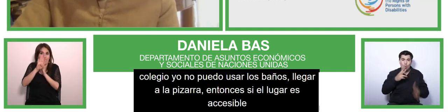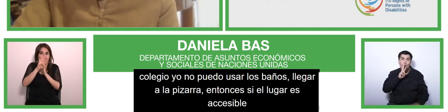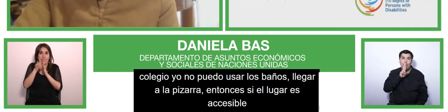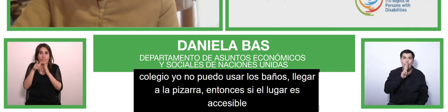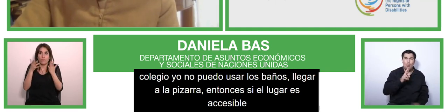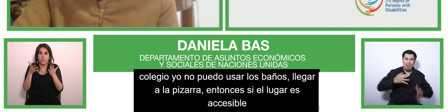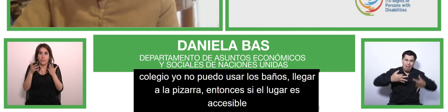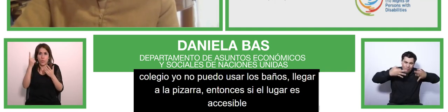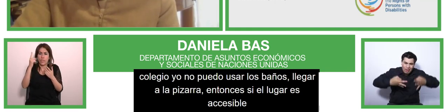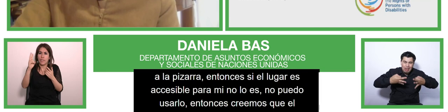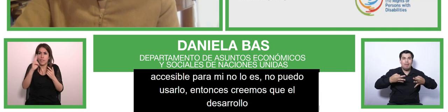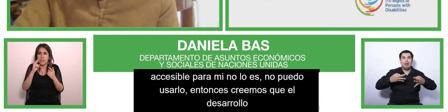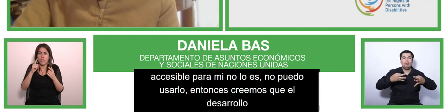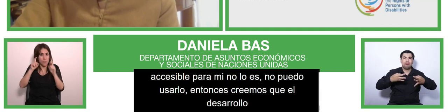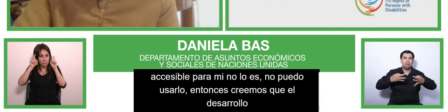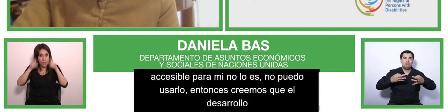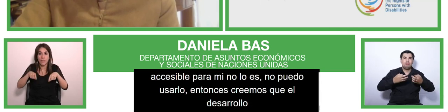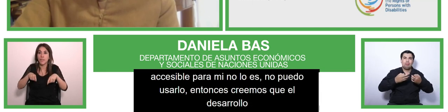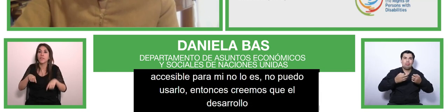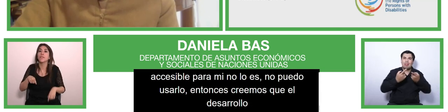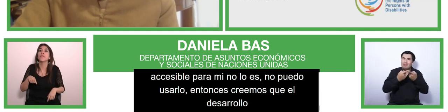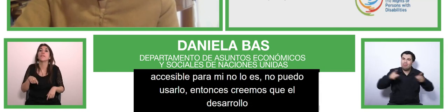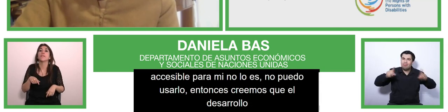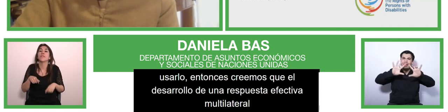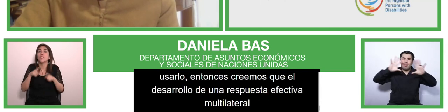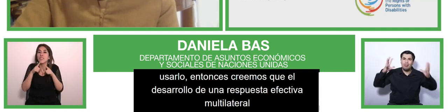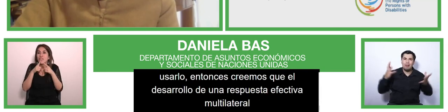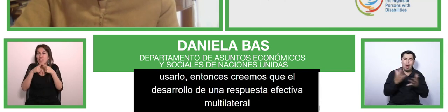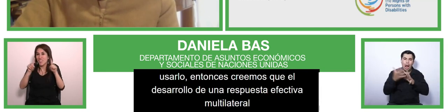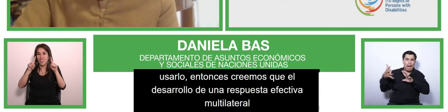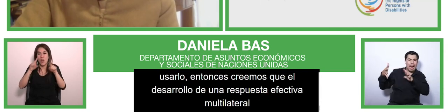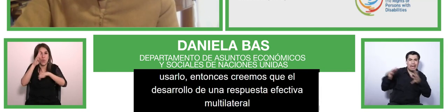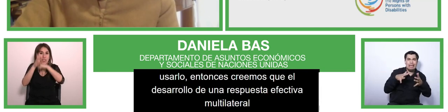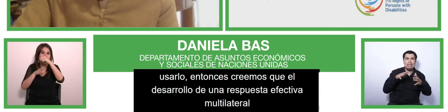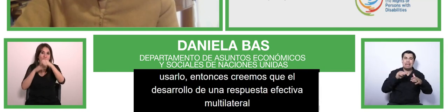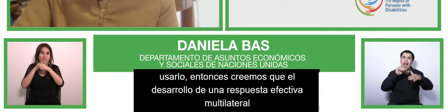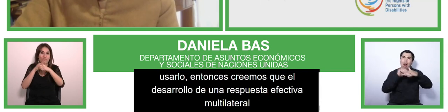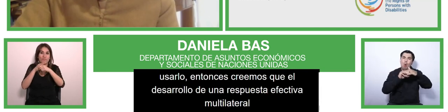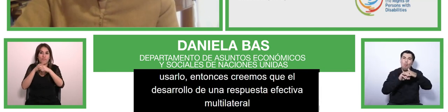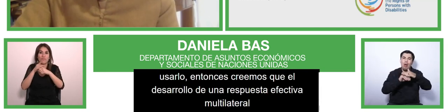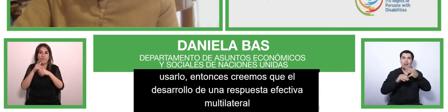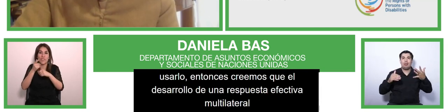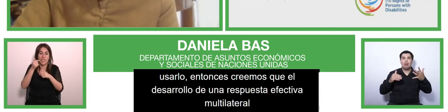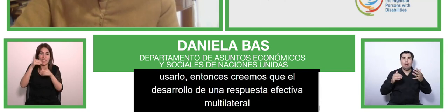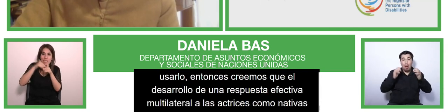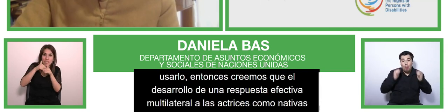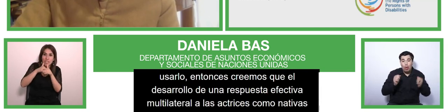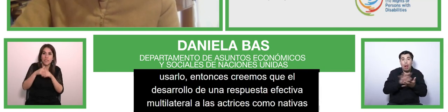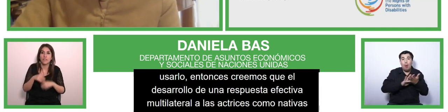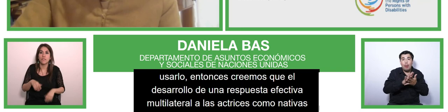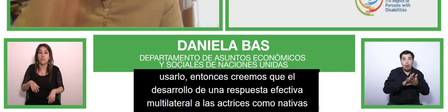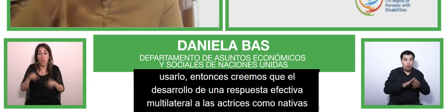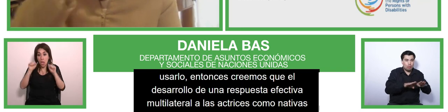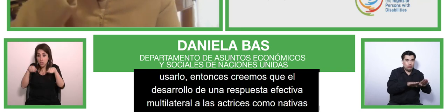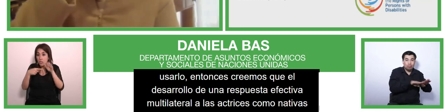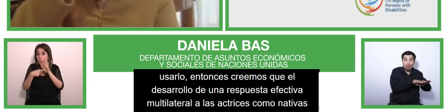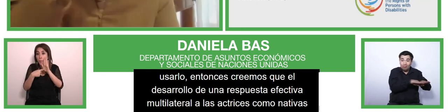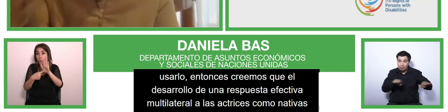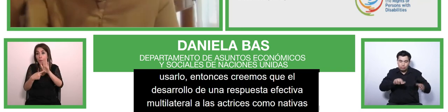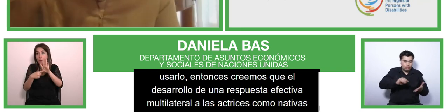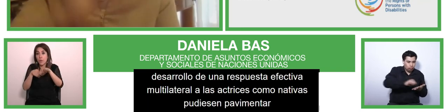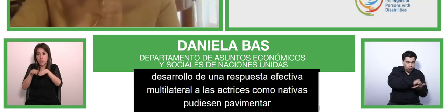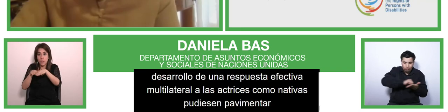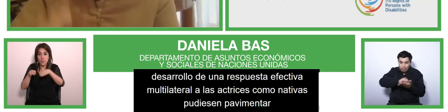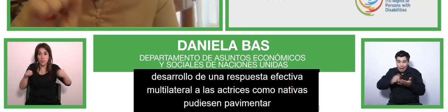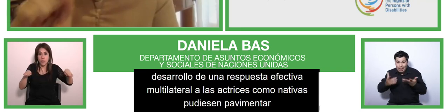COVID-19 crisis will pave the way for resuming the progress towards the SDGs, not only, but really